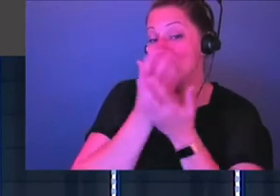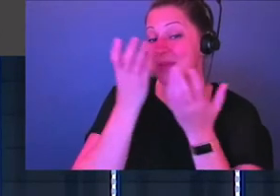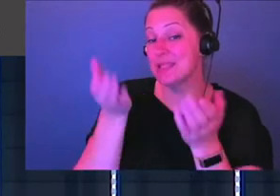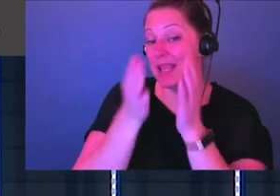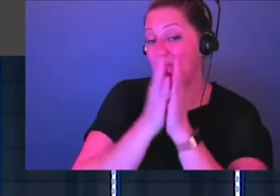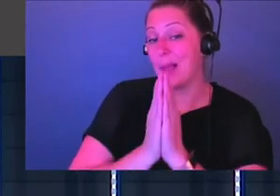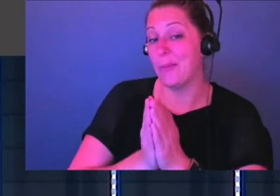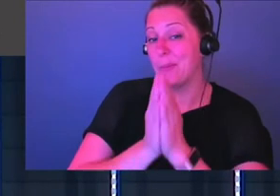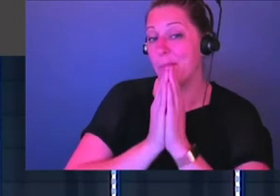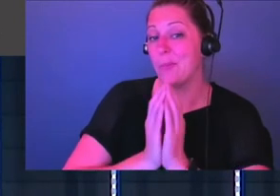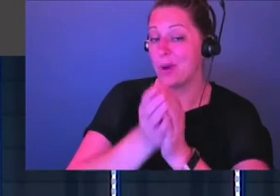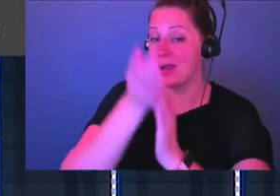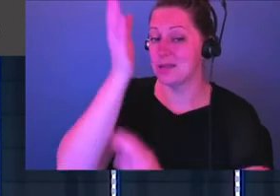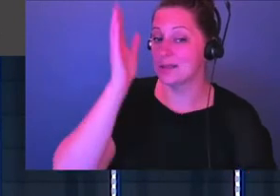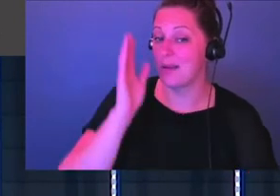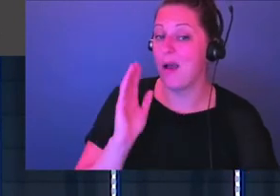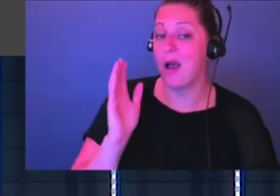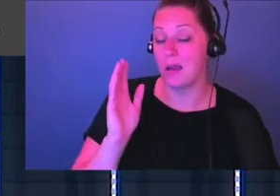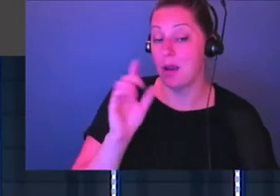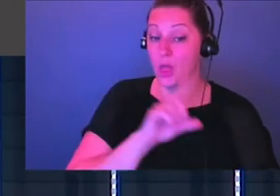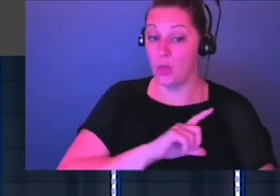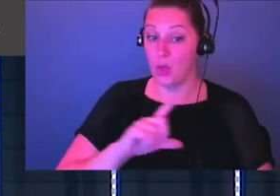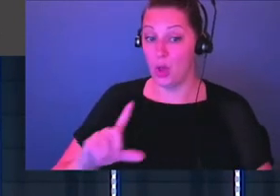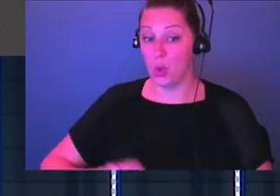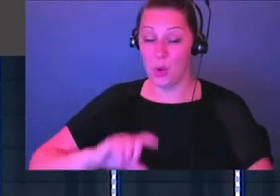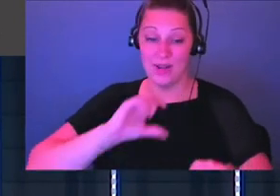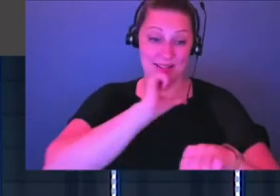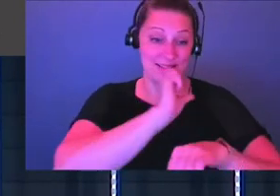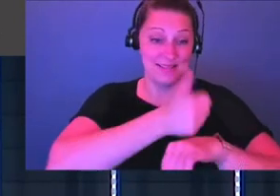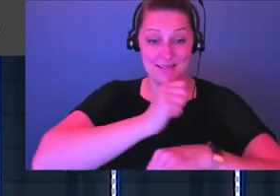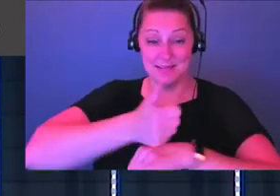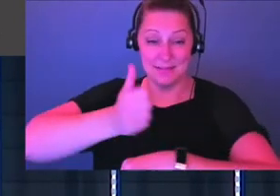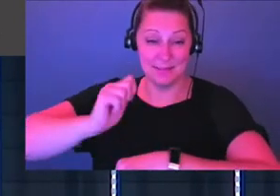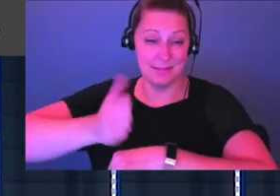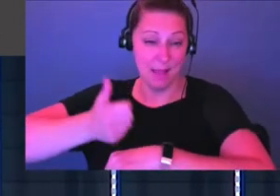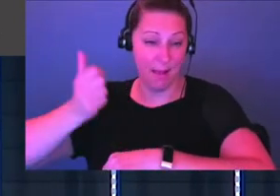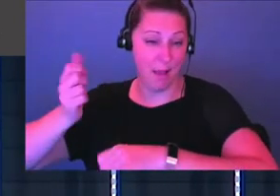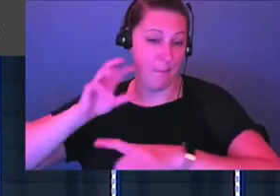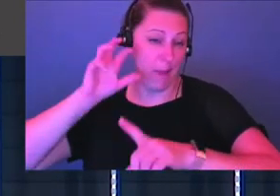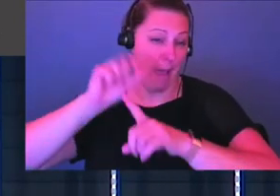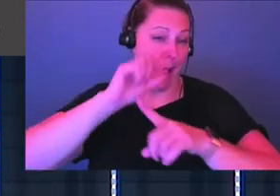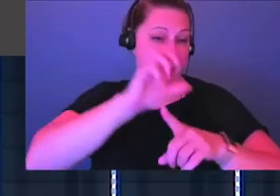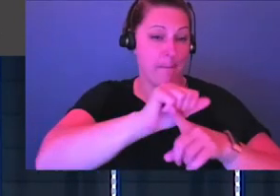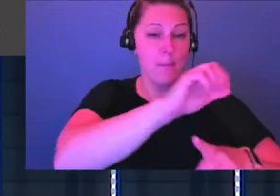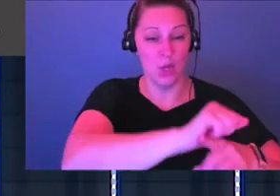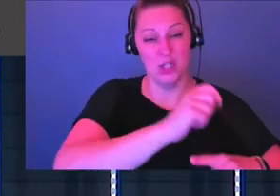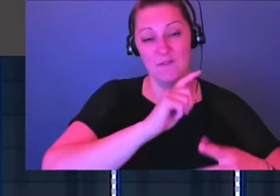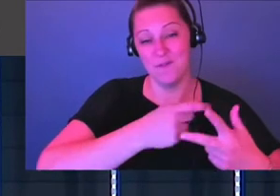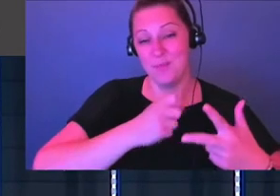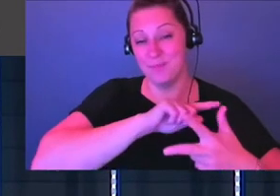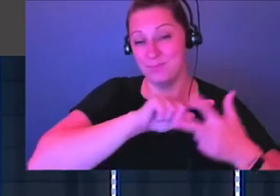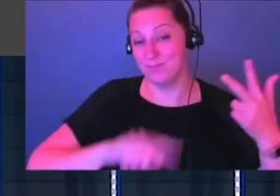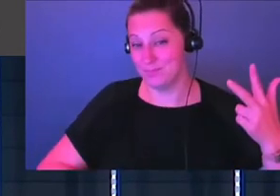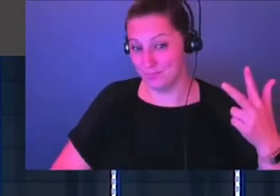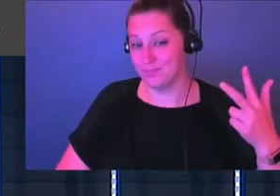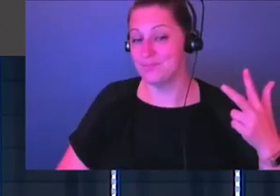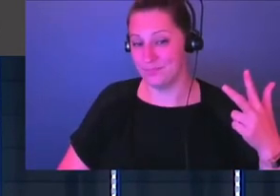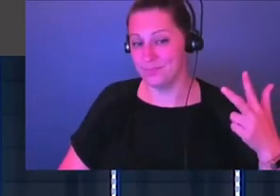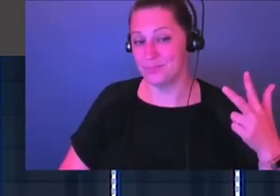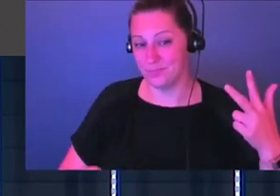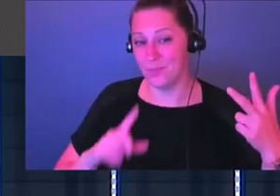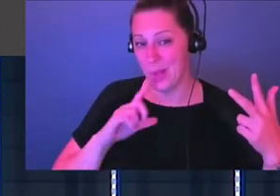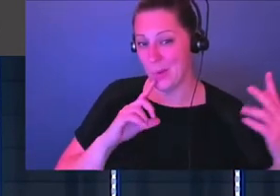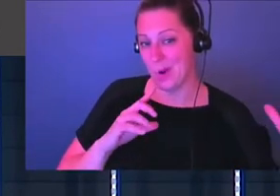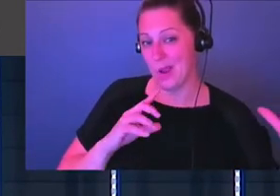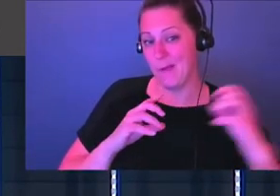of worship and praise to God, the Lord set ambushes against the men of Ammon and Moab and Mount Seir, who were invading Judah,